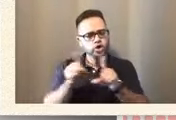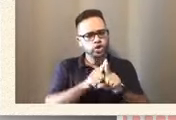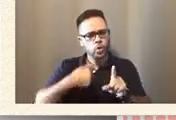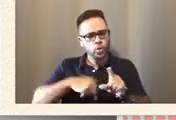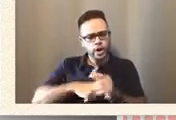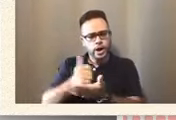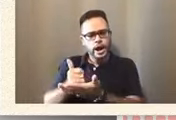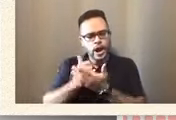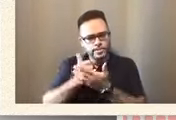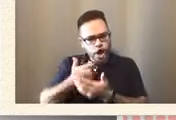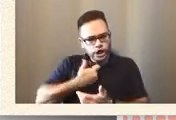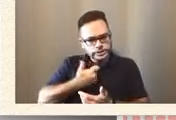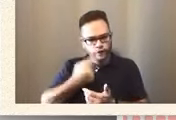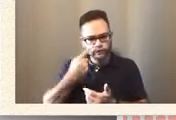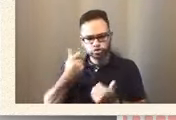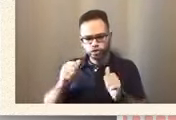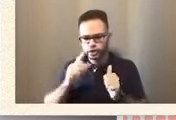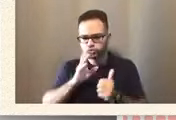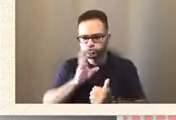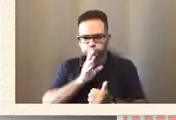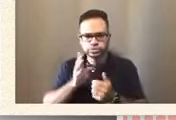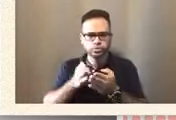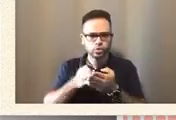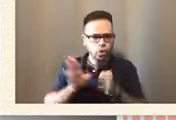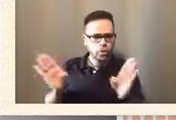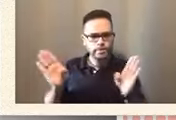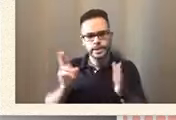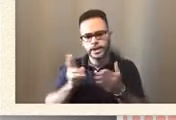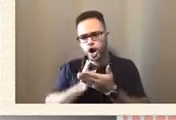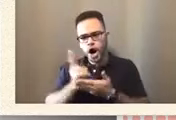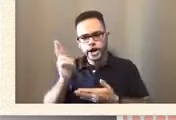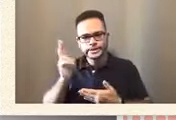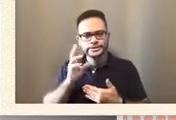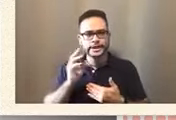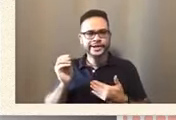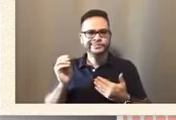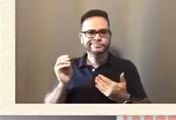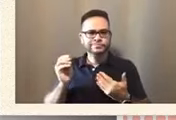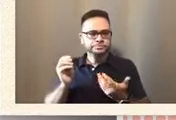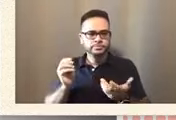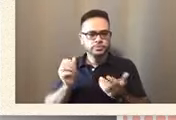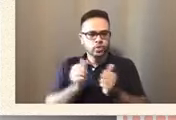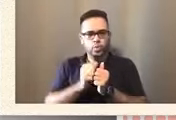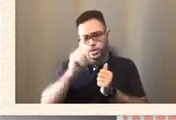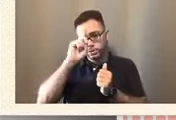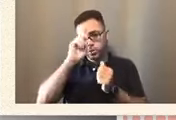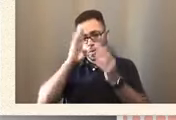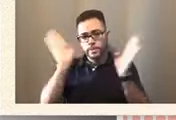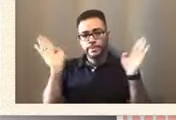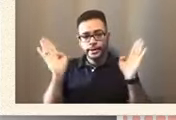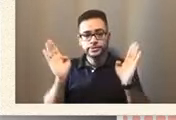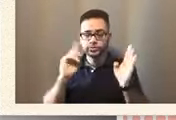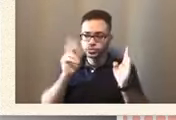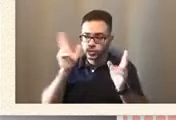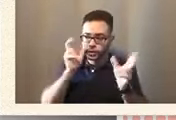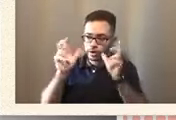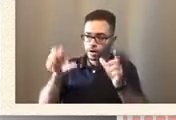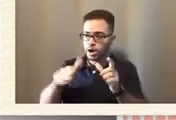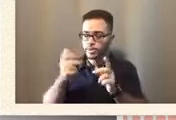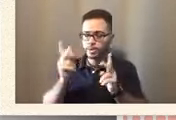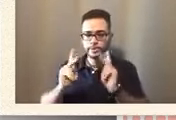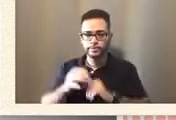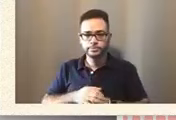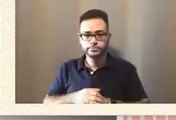Honestly. And with an open mind to hearing others. I don't mind starting.